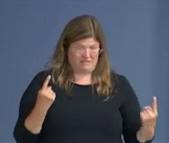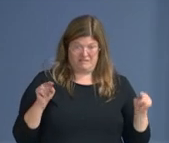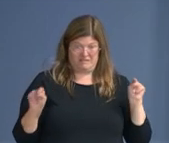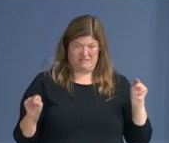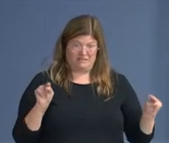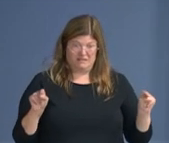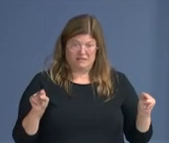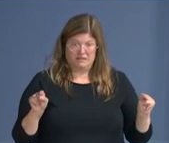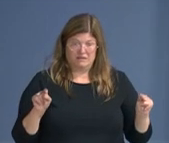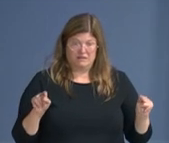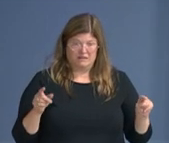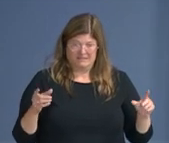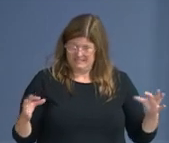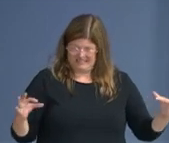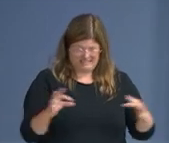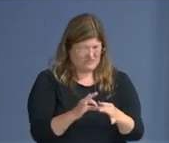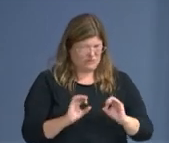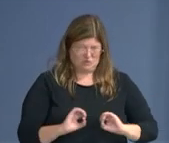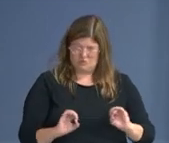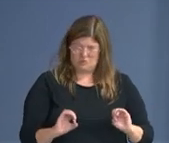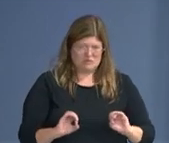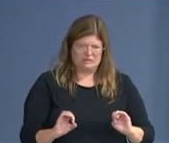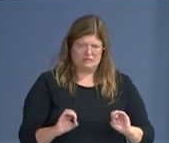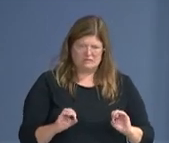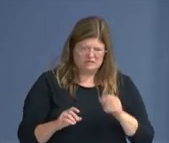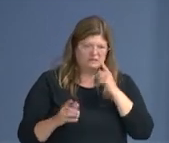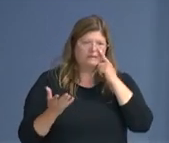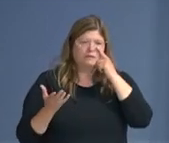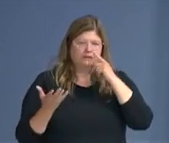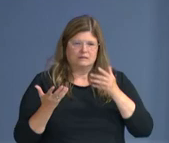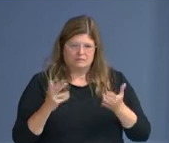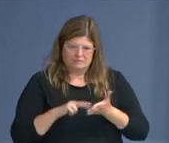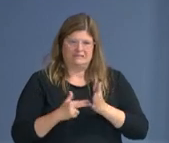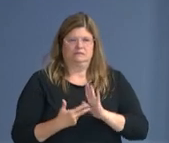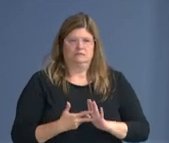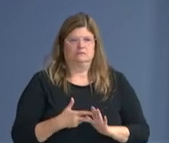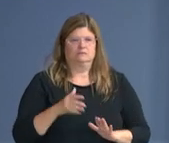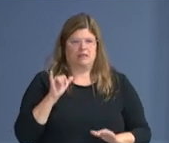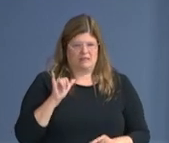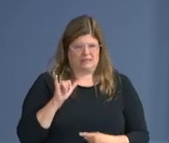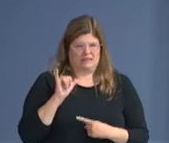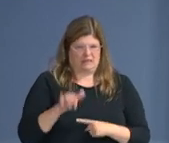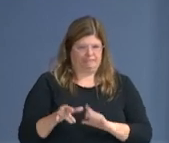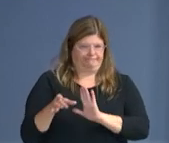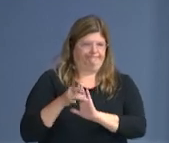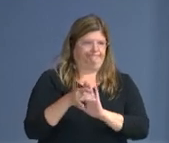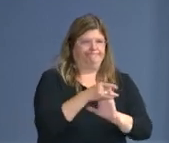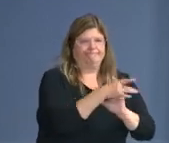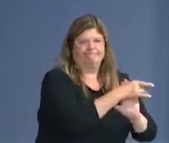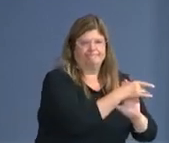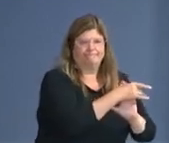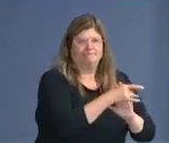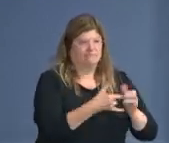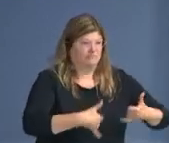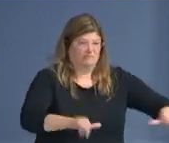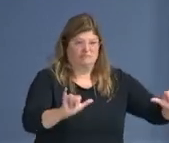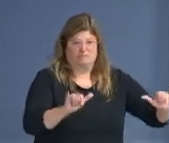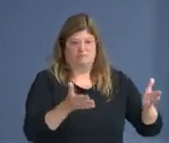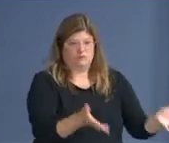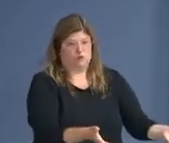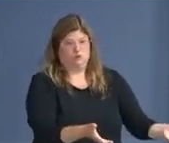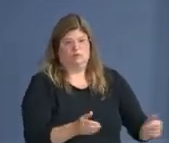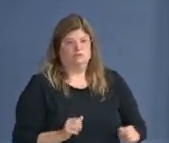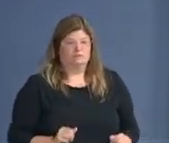individuals. There is still great concern. And that should not be the picture in the district when we move into phase three. Thank you.